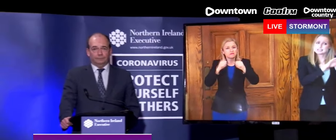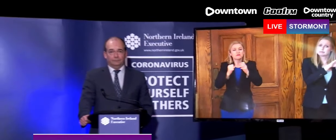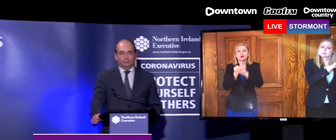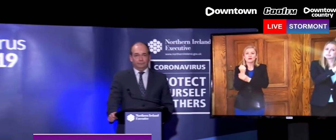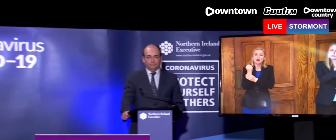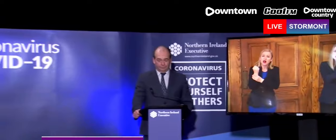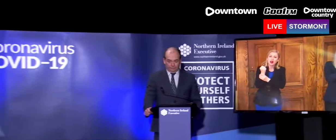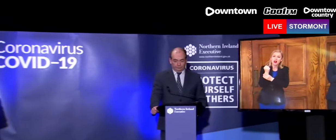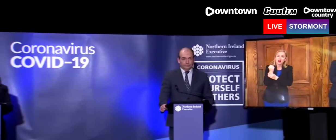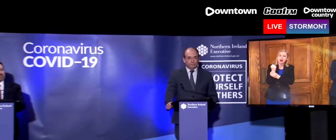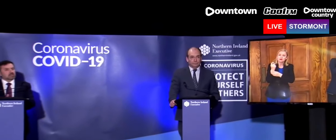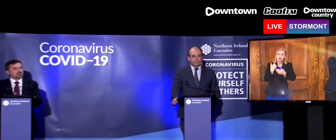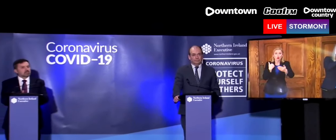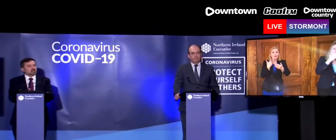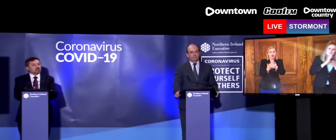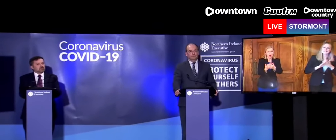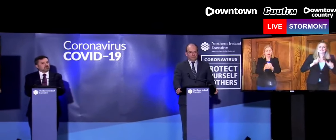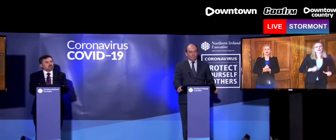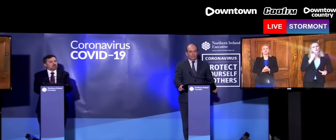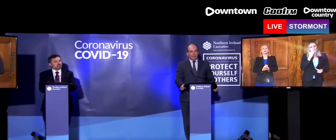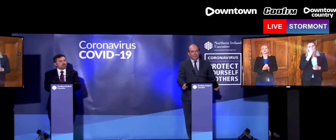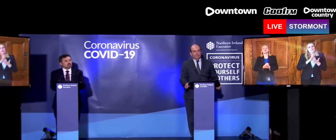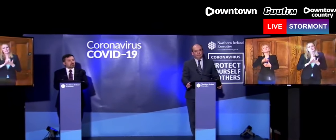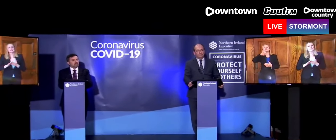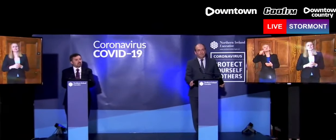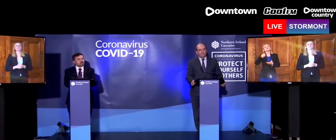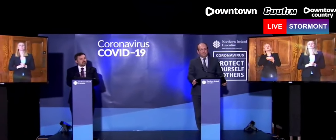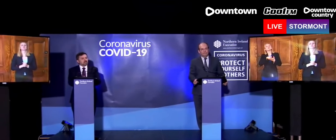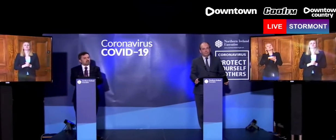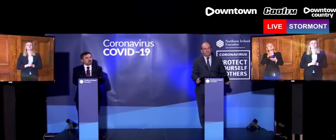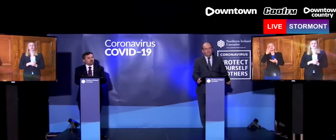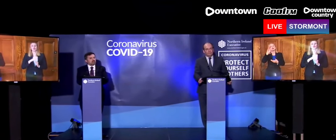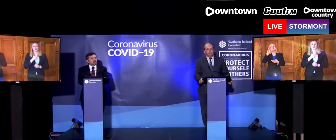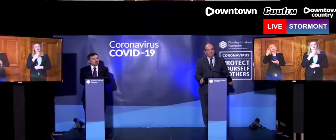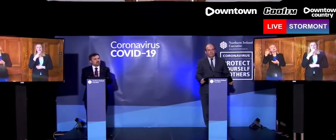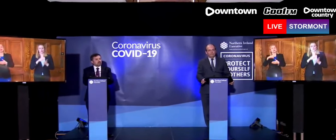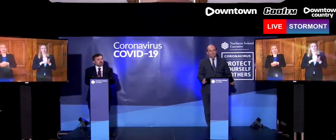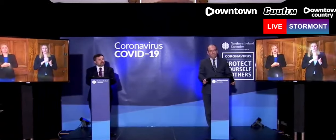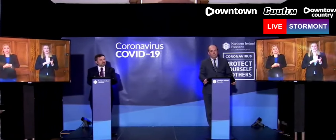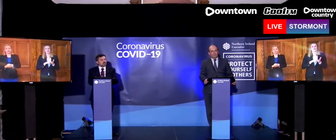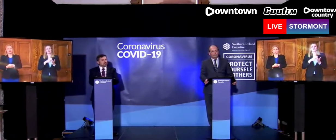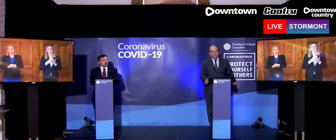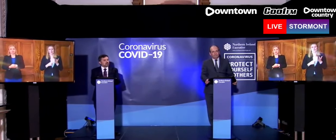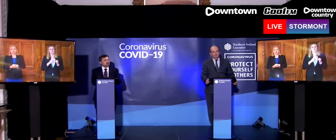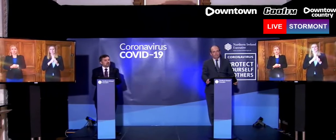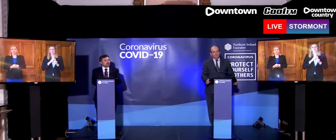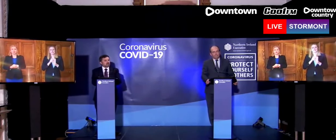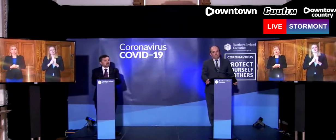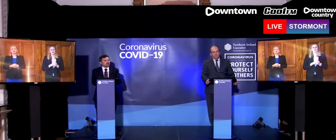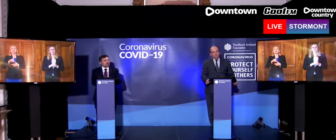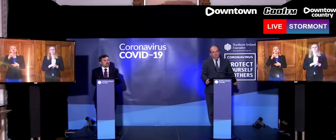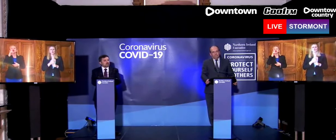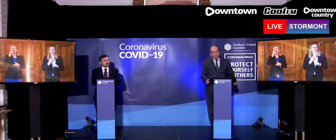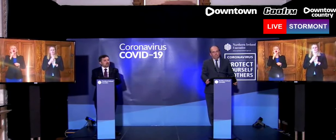Thank you. Good afternoon. Jane McCormack, BBC here. You've talked about people sticking to